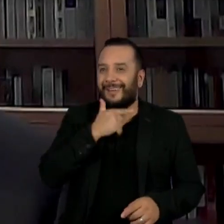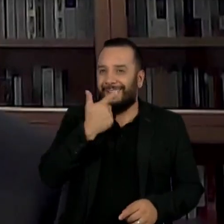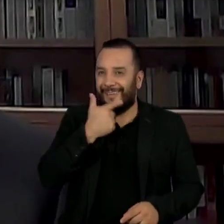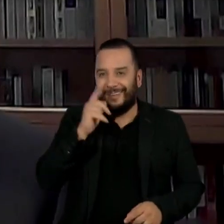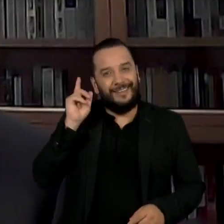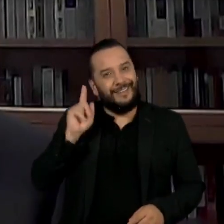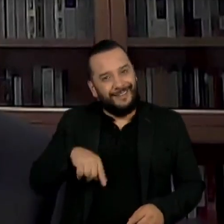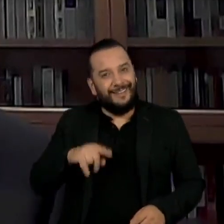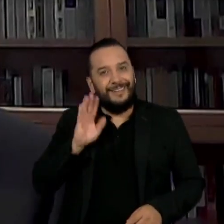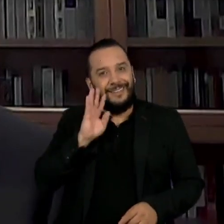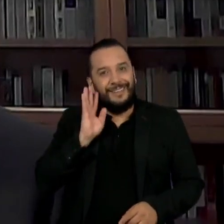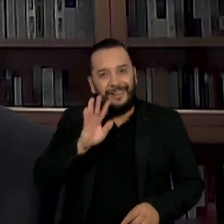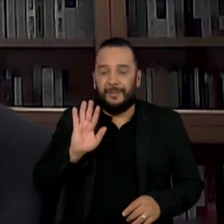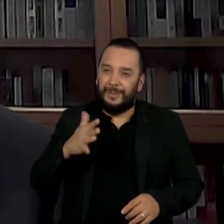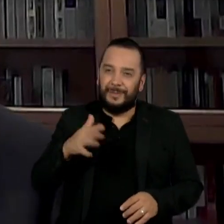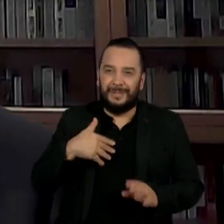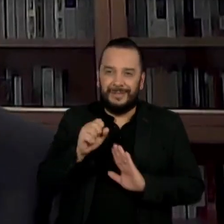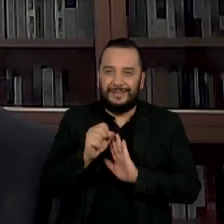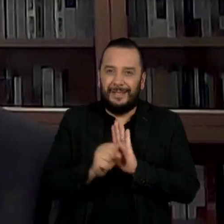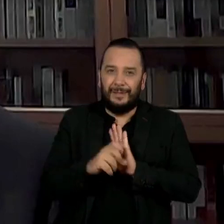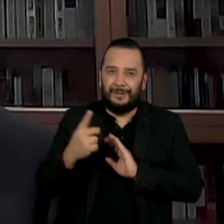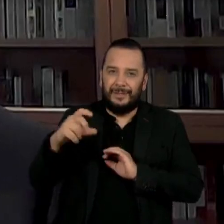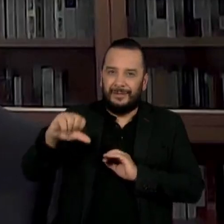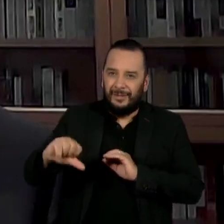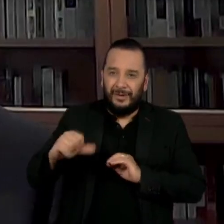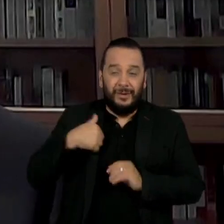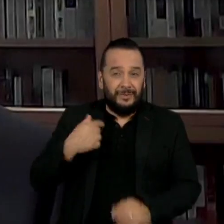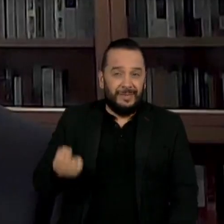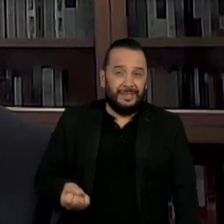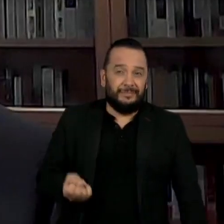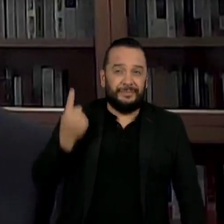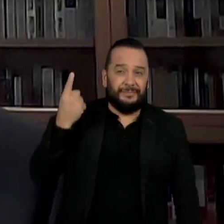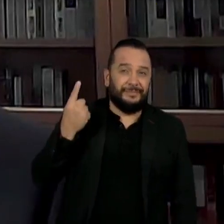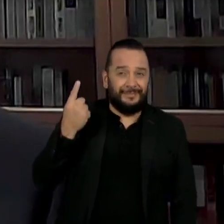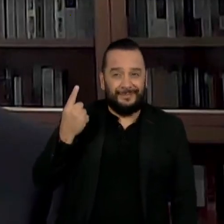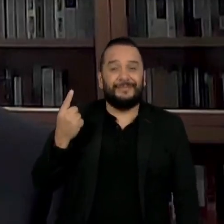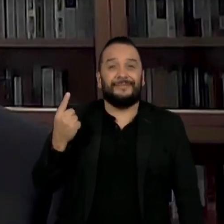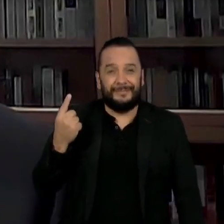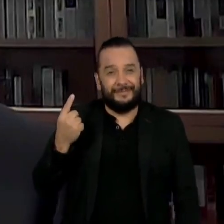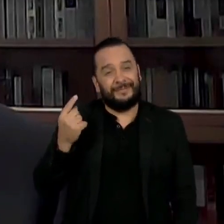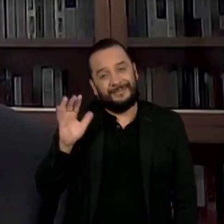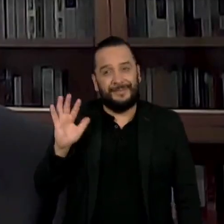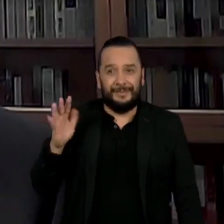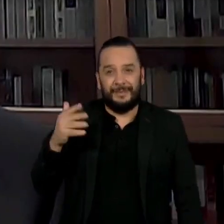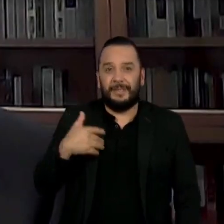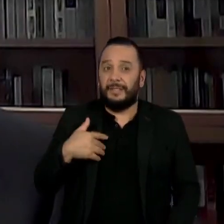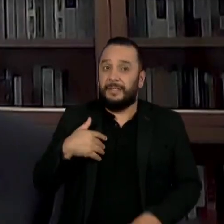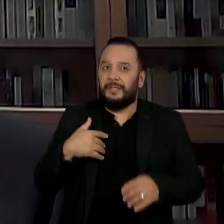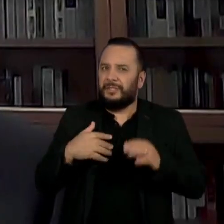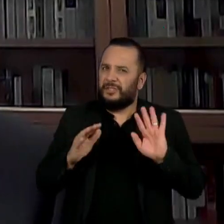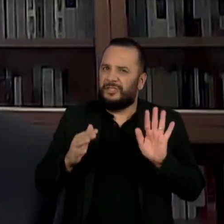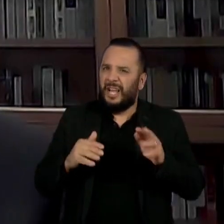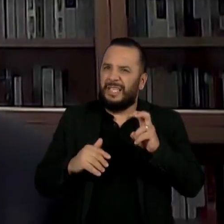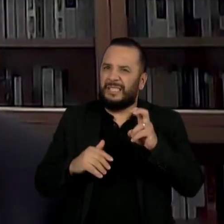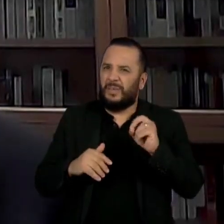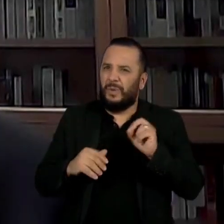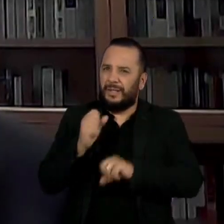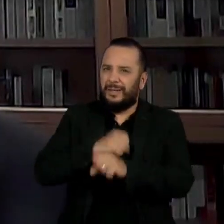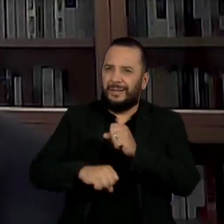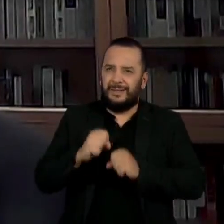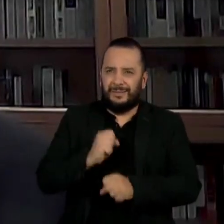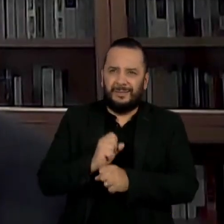It's closer to the 19th century, weirdly, than it is to just 50 years later. Um,